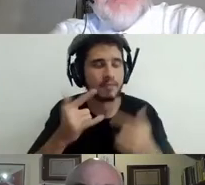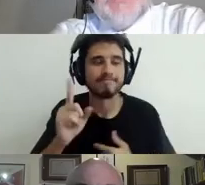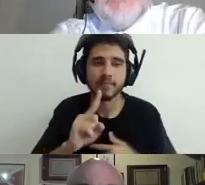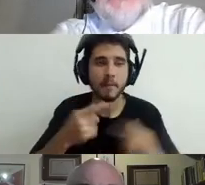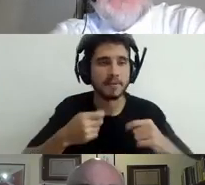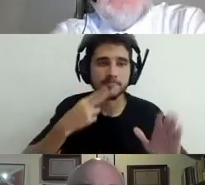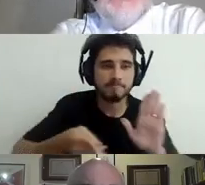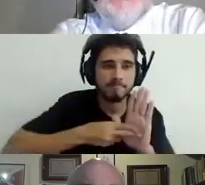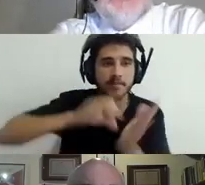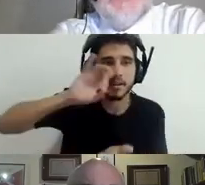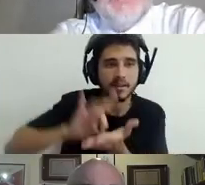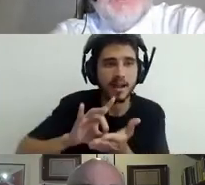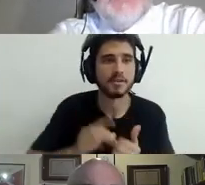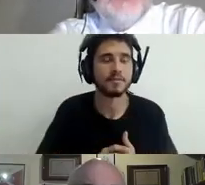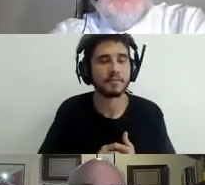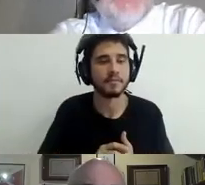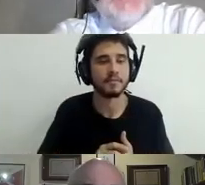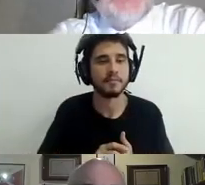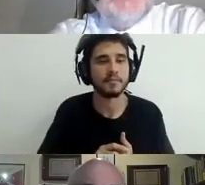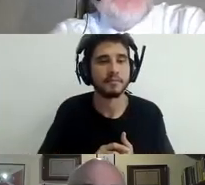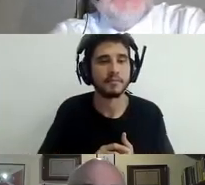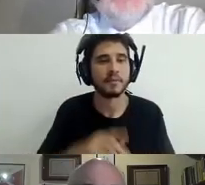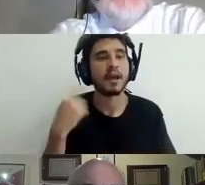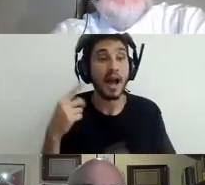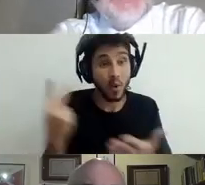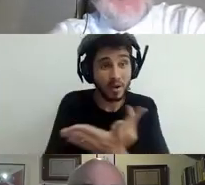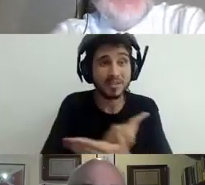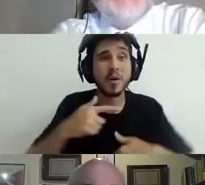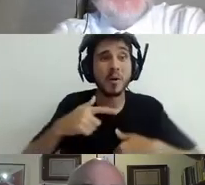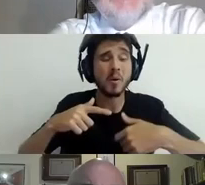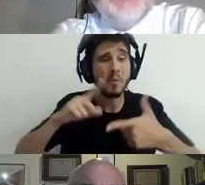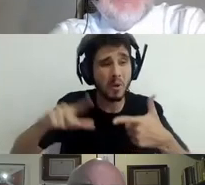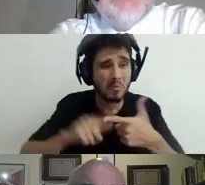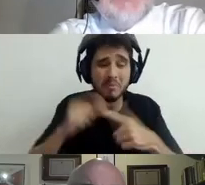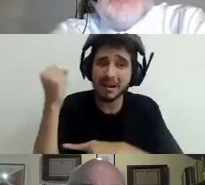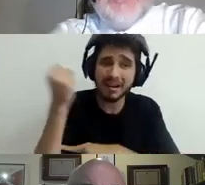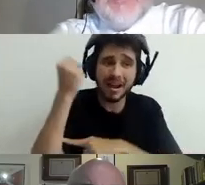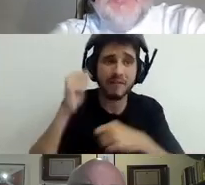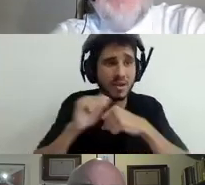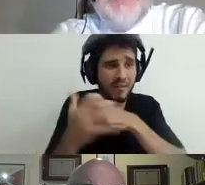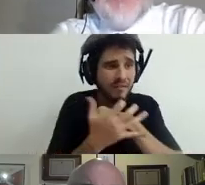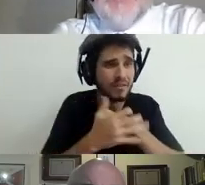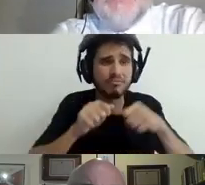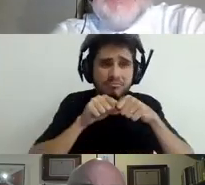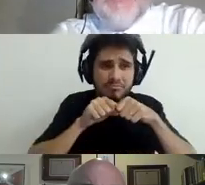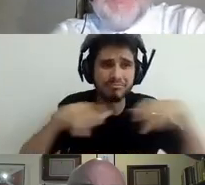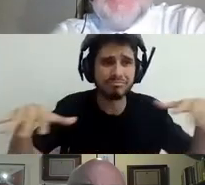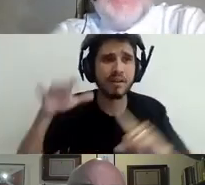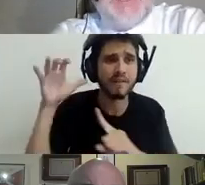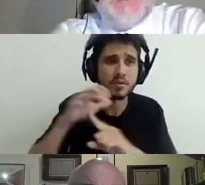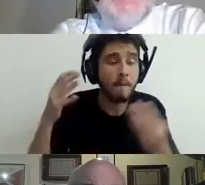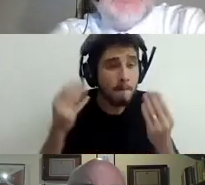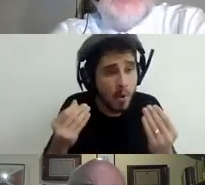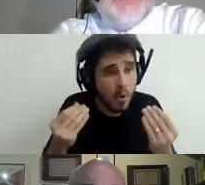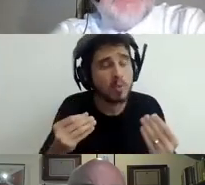consequences of disruption. So it's no longer the case that we will just open up schools and we